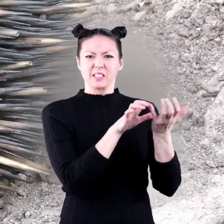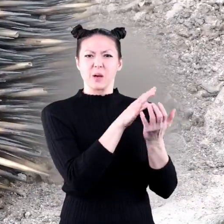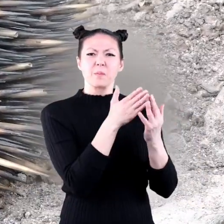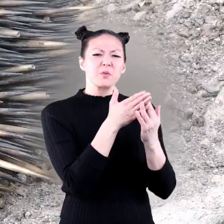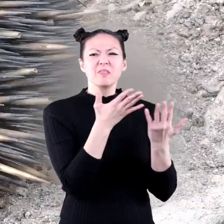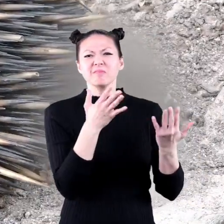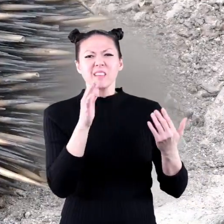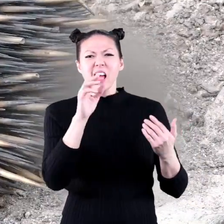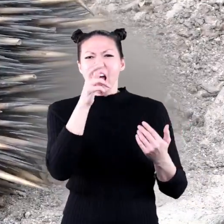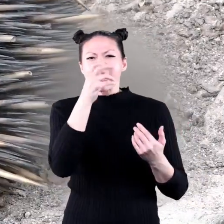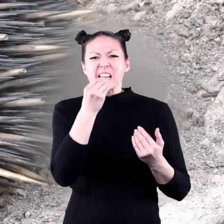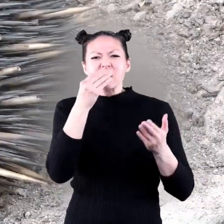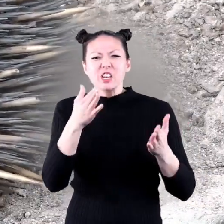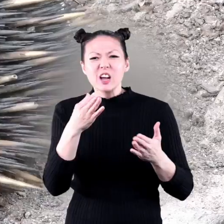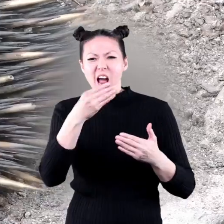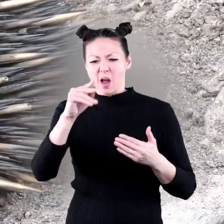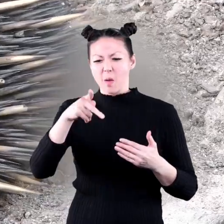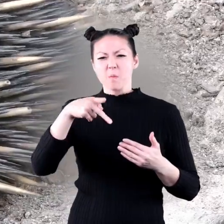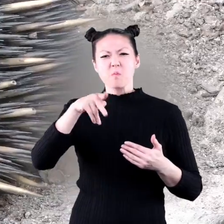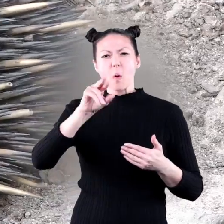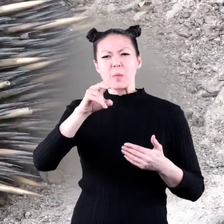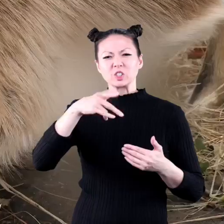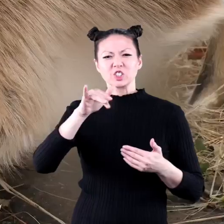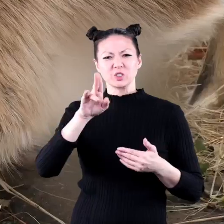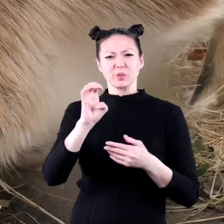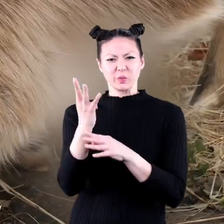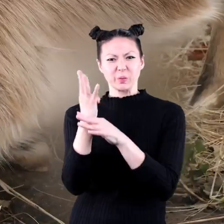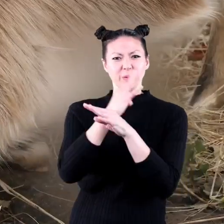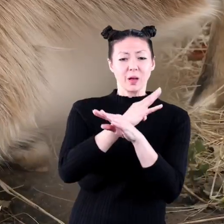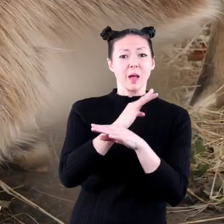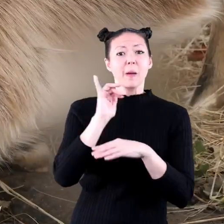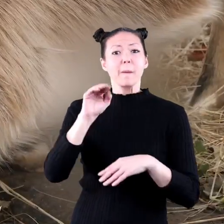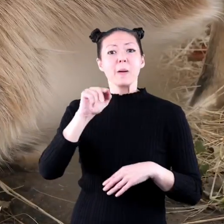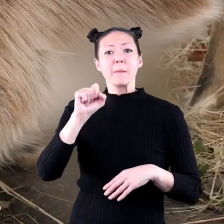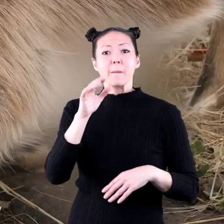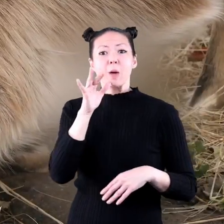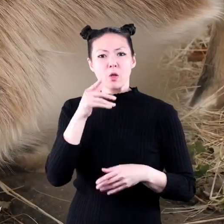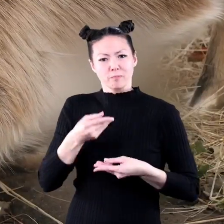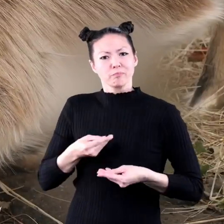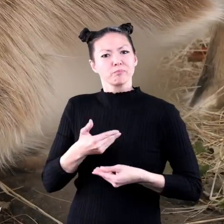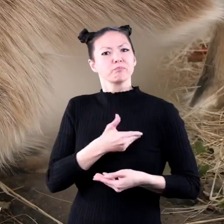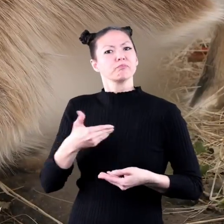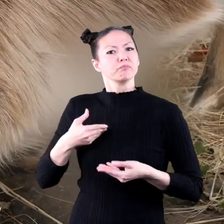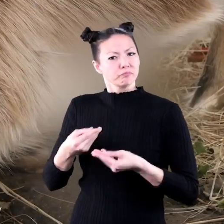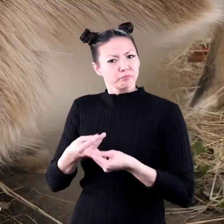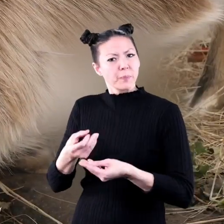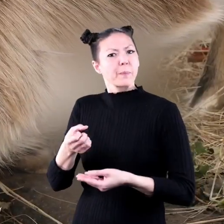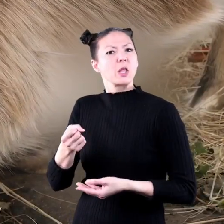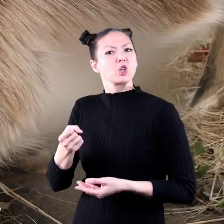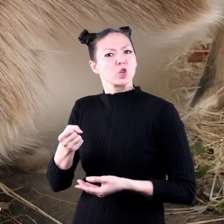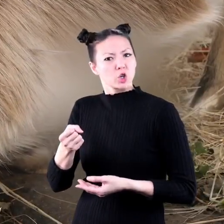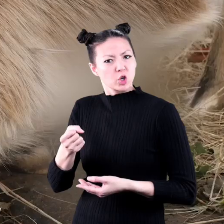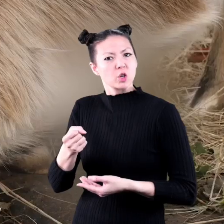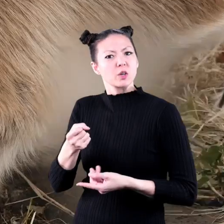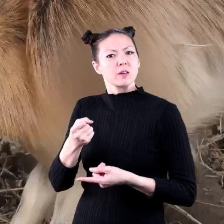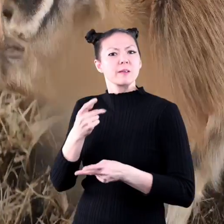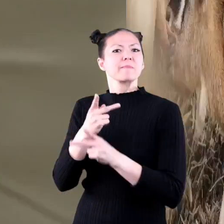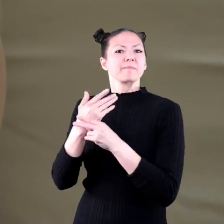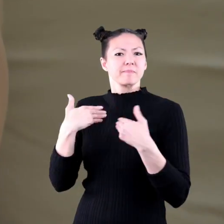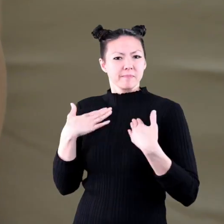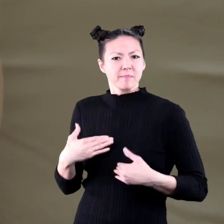between an anteater and a porcupine mammal mothers nurse their young with milk that their bodies make